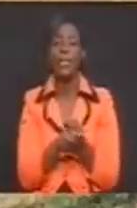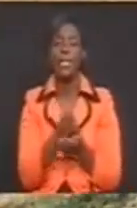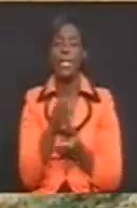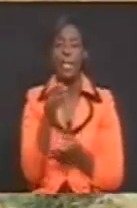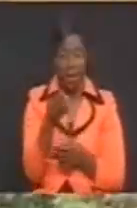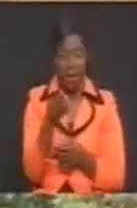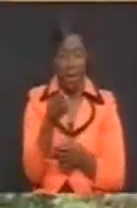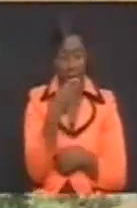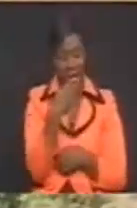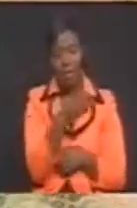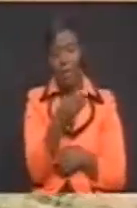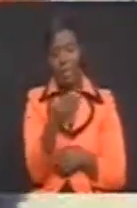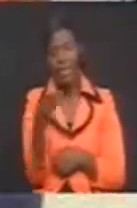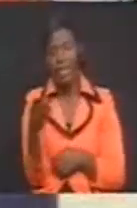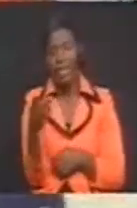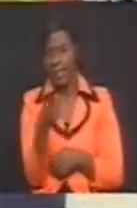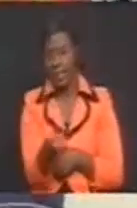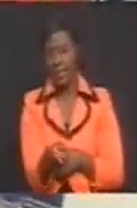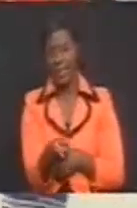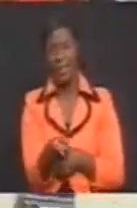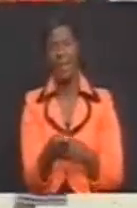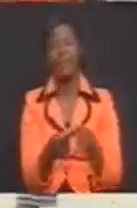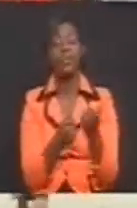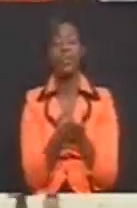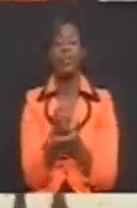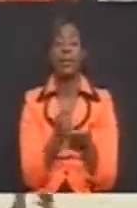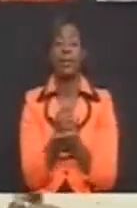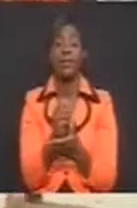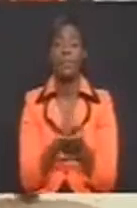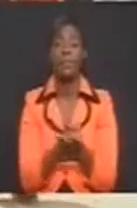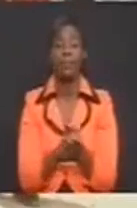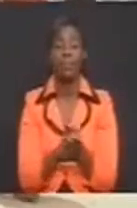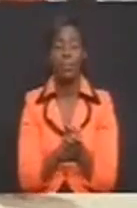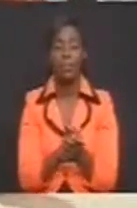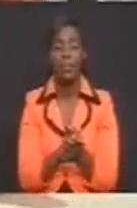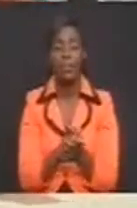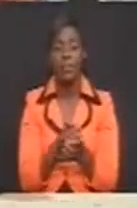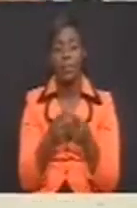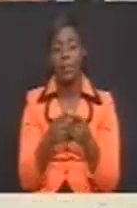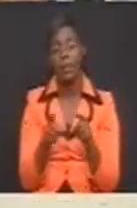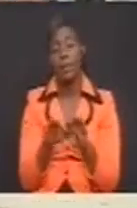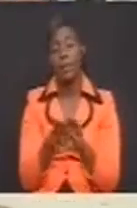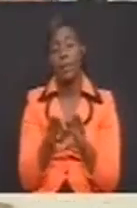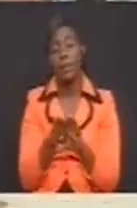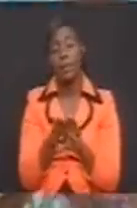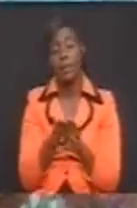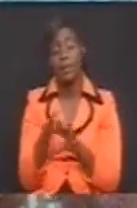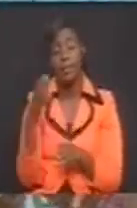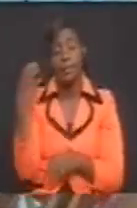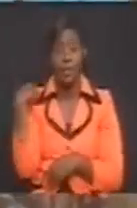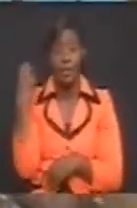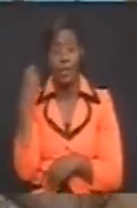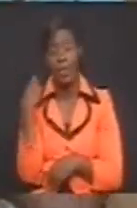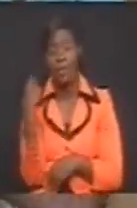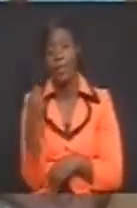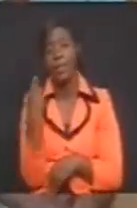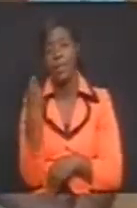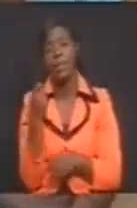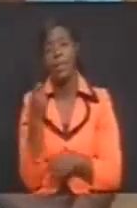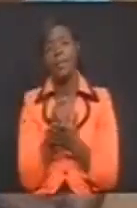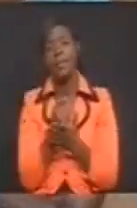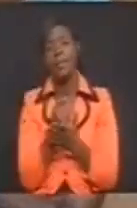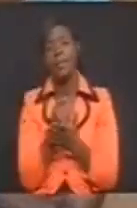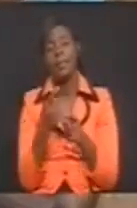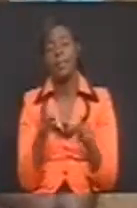program, the donors have scaled it up and the Malawi government has scaled it up to other districts. And